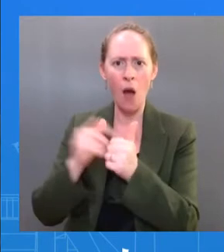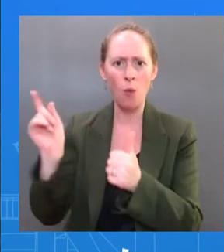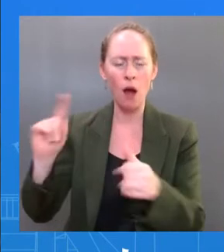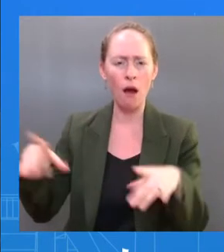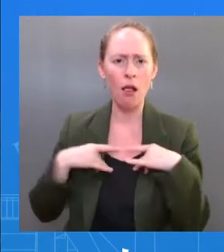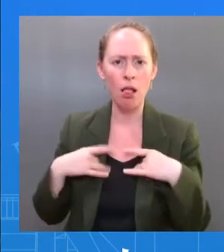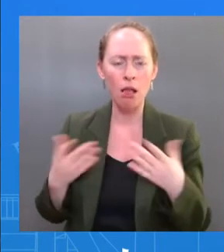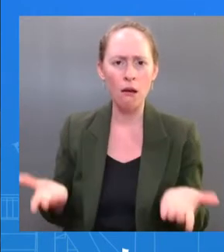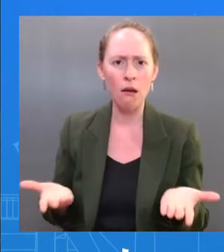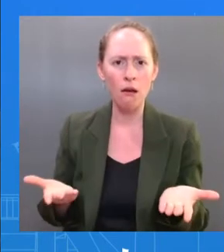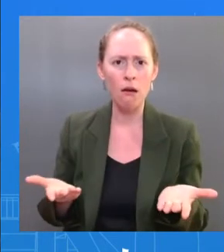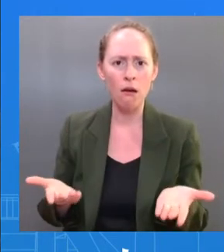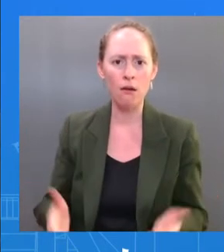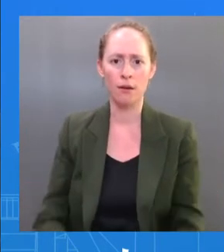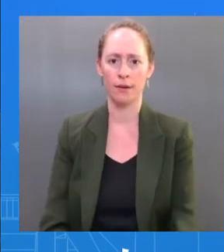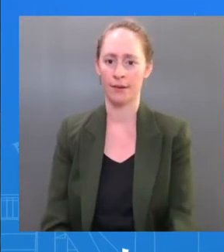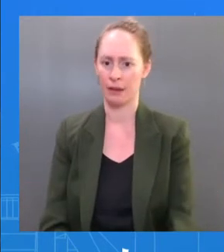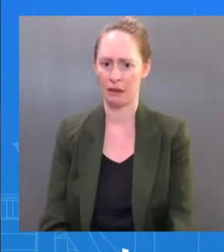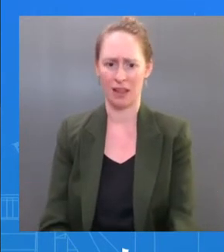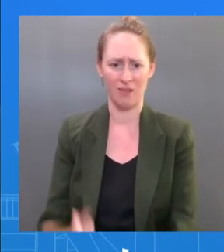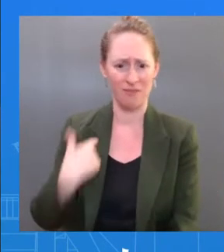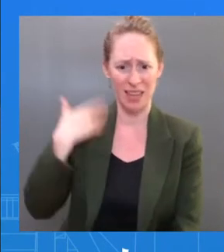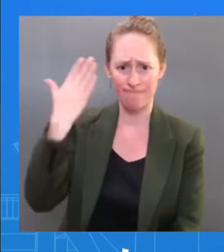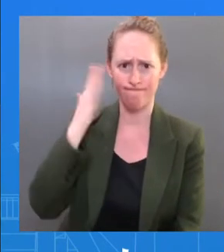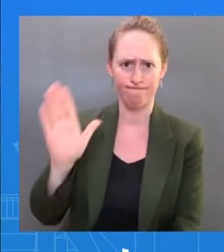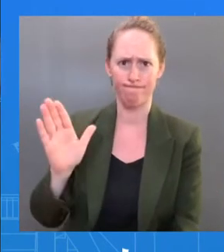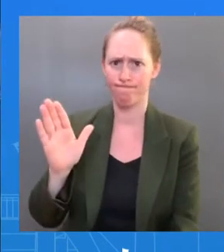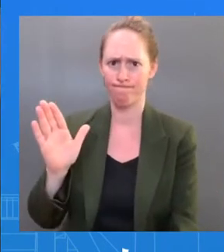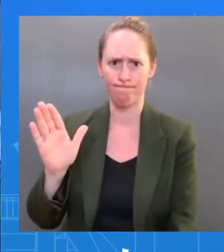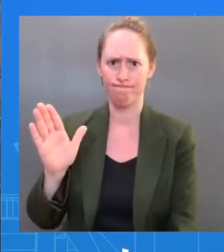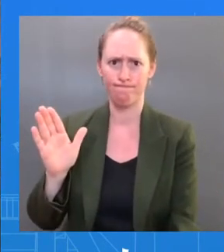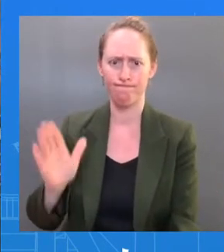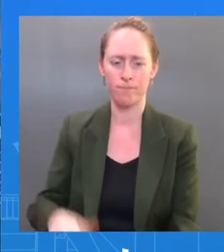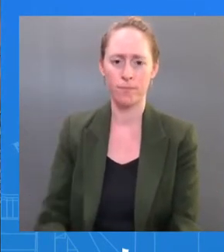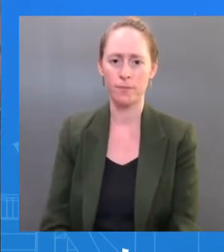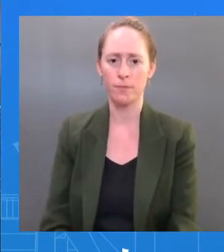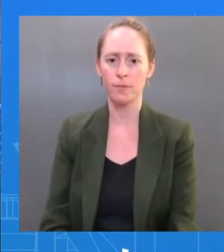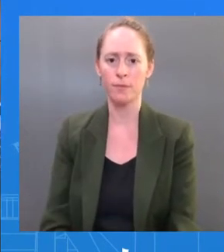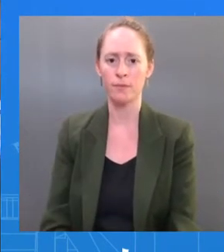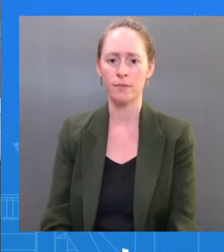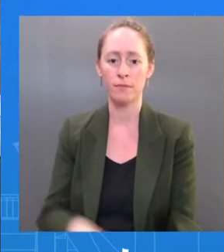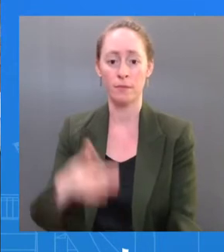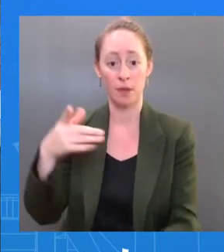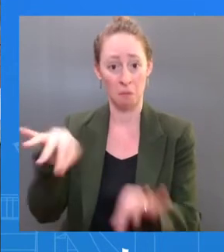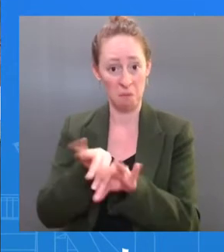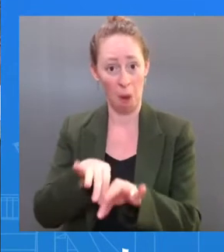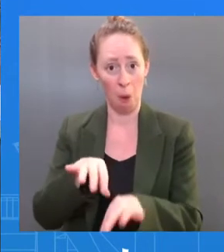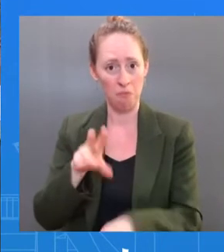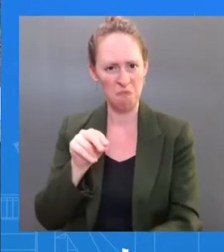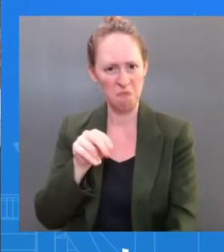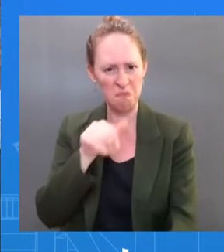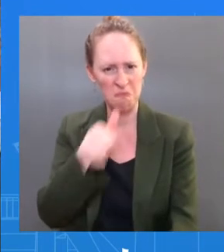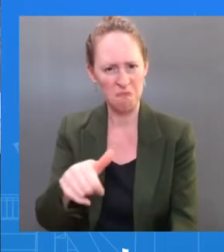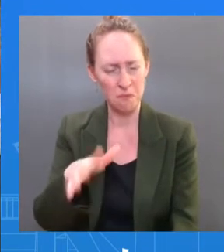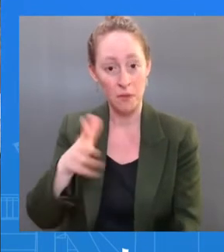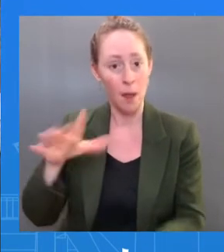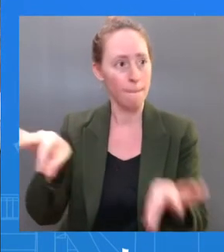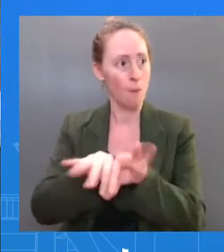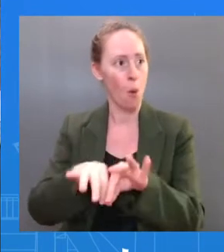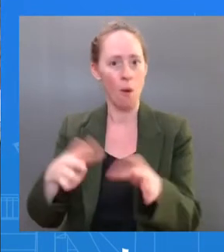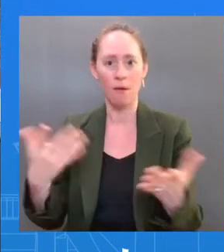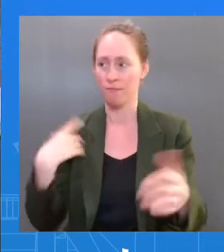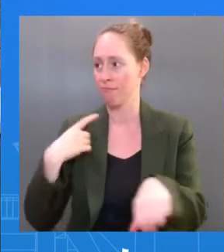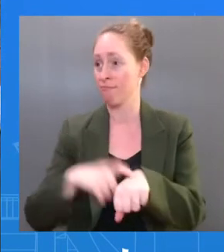right? I think what matters is we prepared for this moment. I think what matters is what Dr. Jha just laid out. If we look at where we were